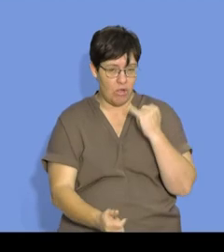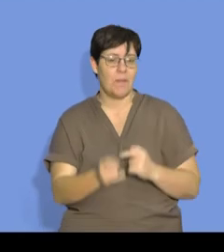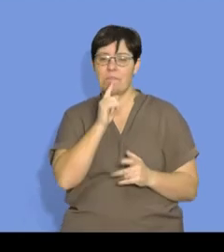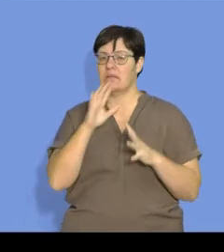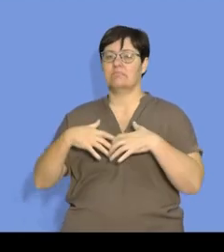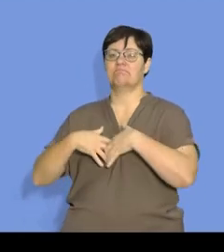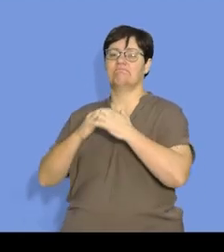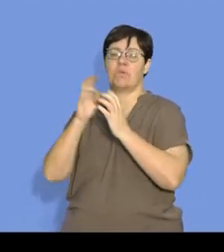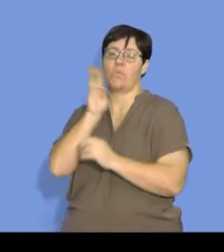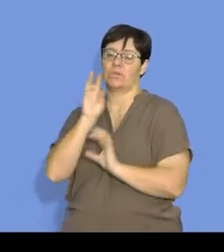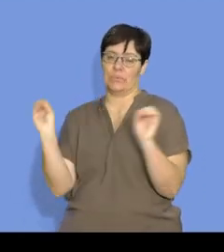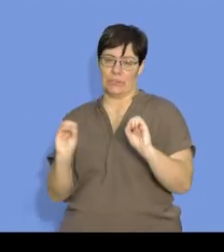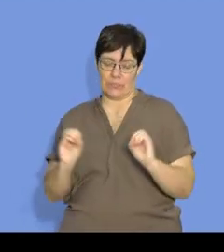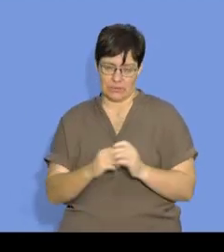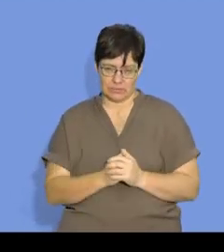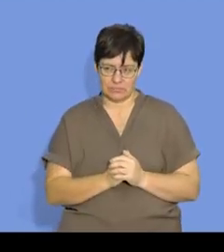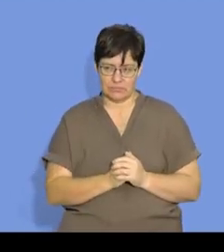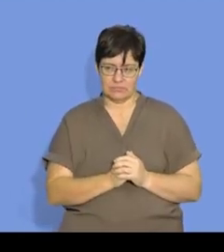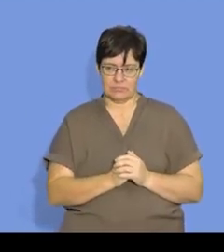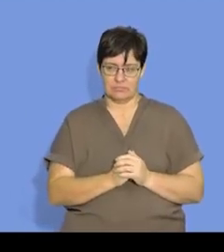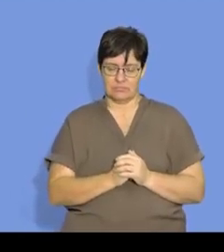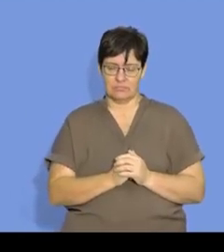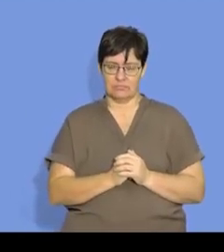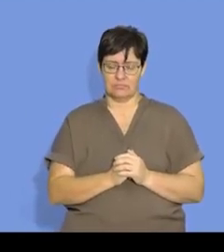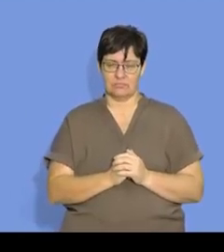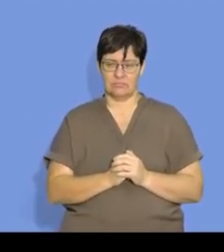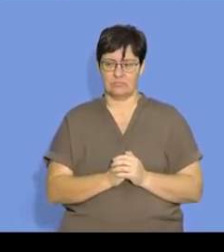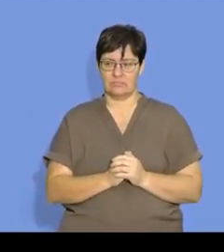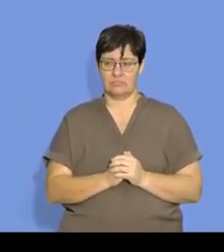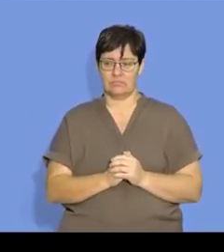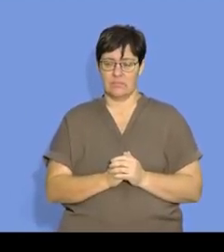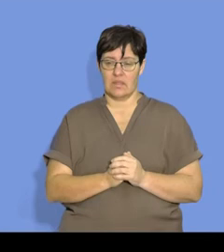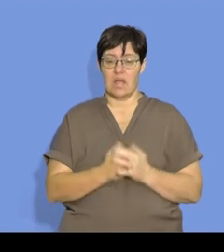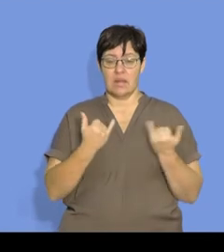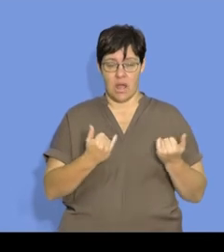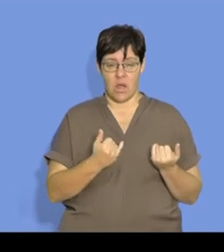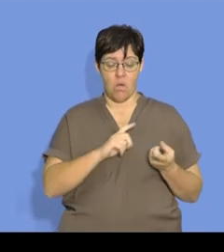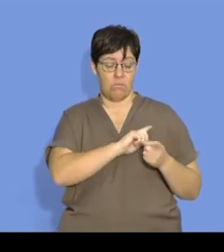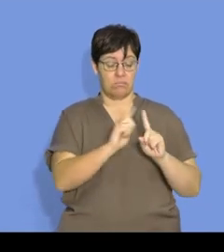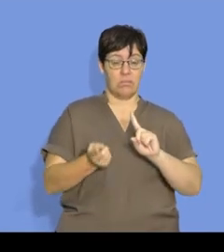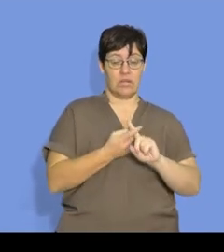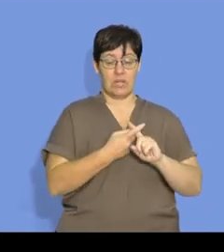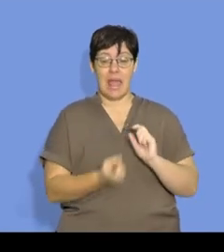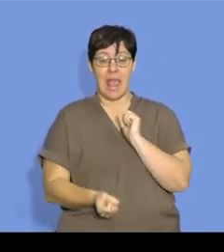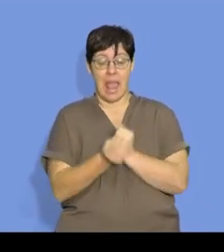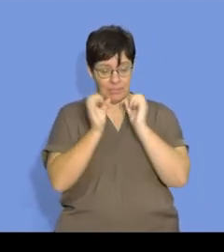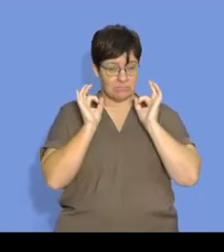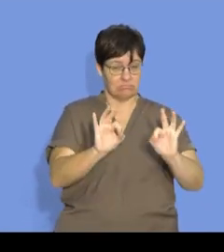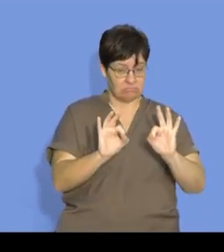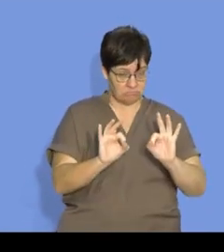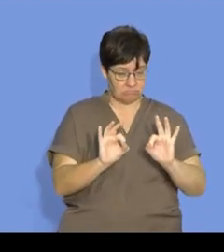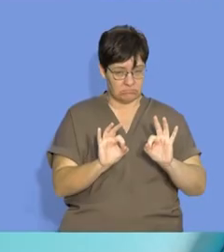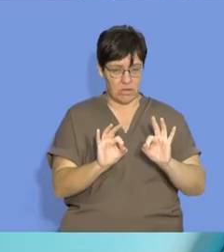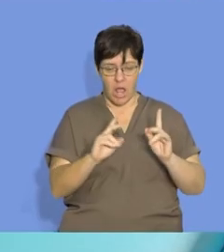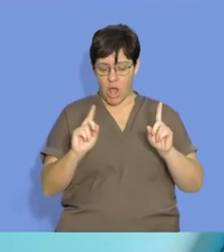we see that it will not form water. When we do have the collision taking place the right